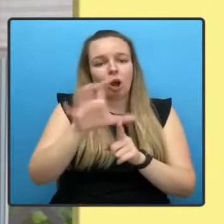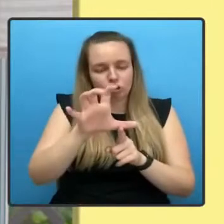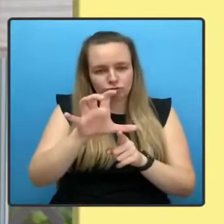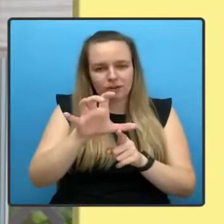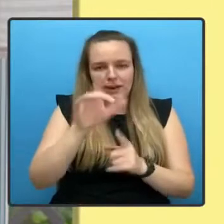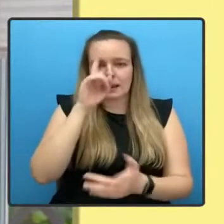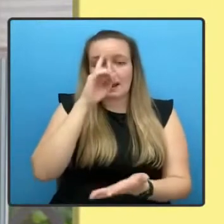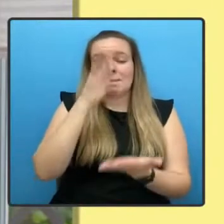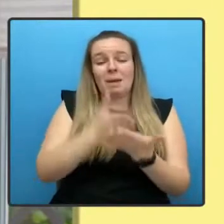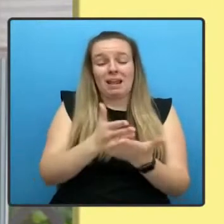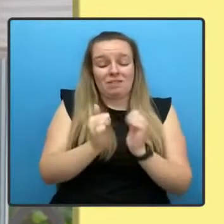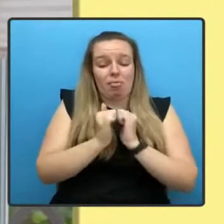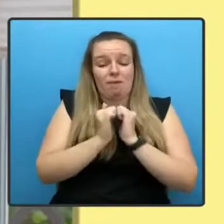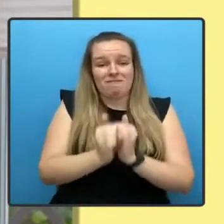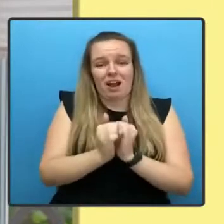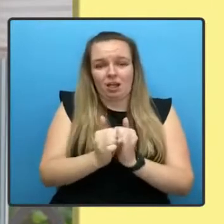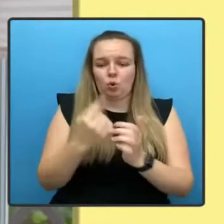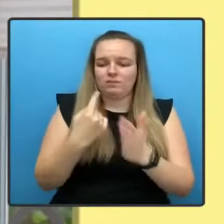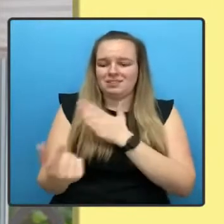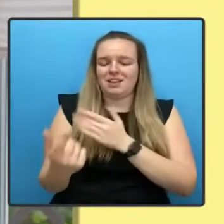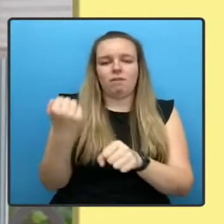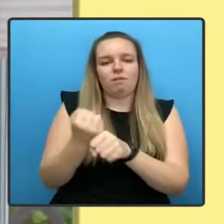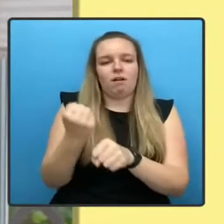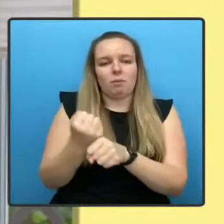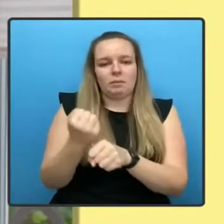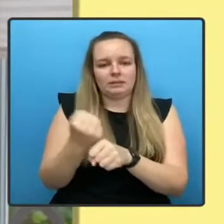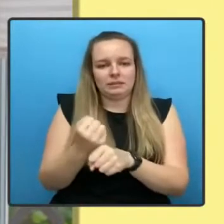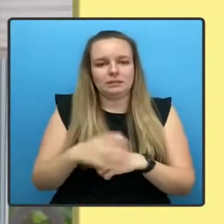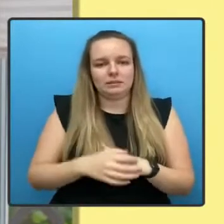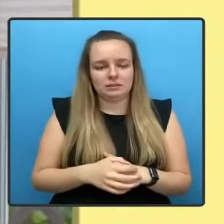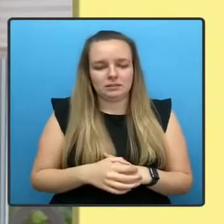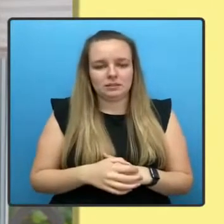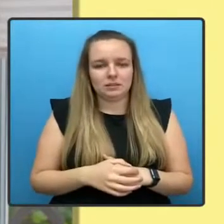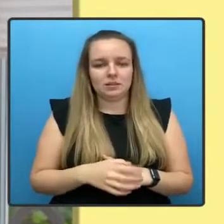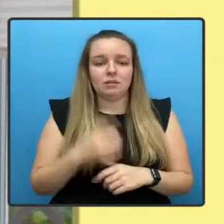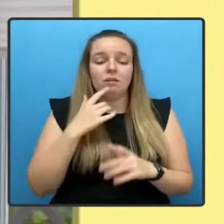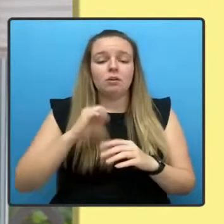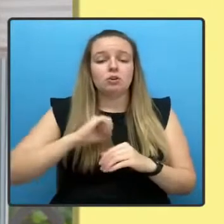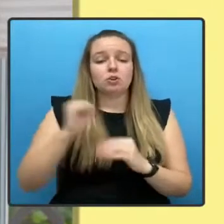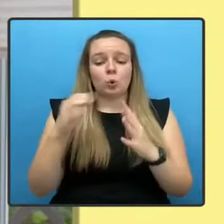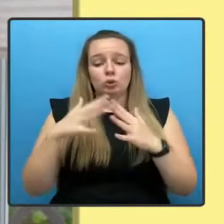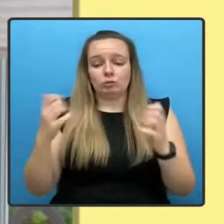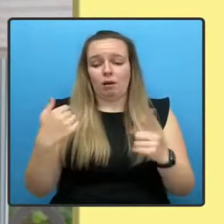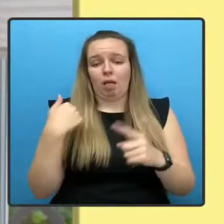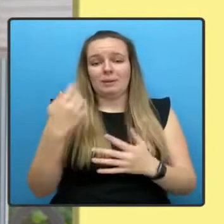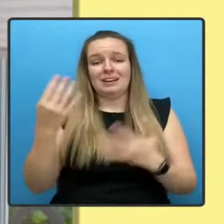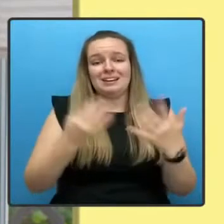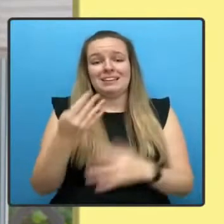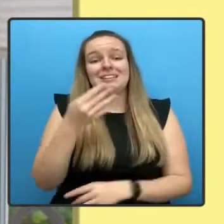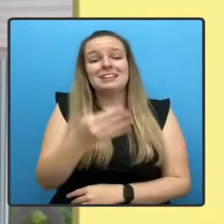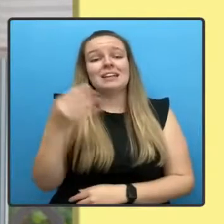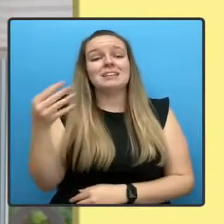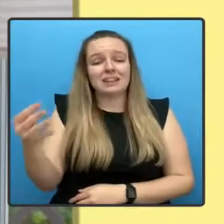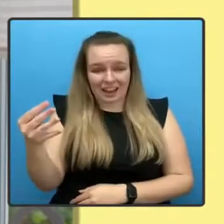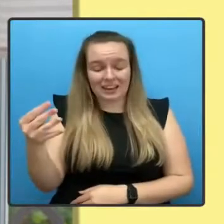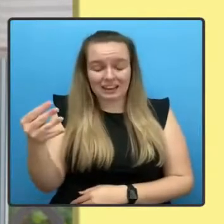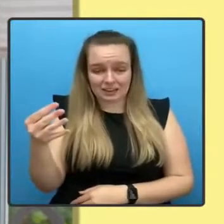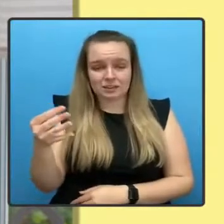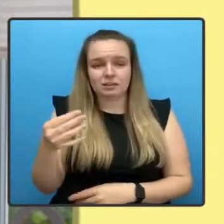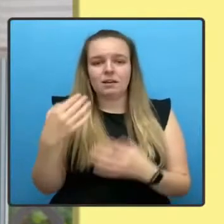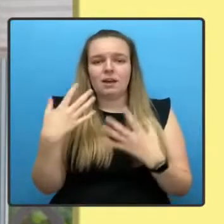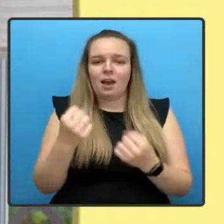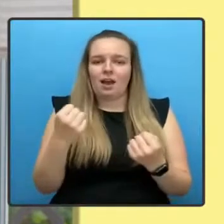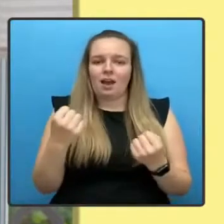-government. At the birth of our Scottish Parliament in 1999, there was a powerful sense that